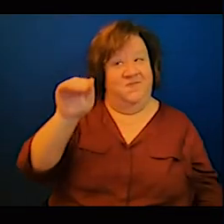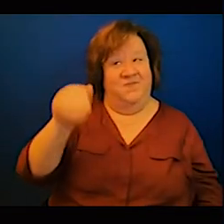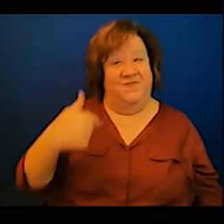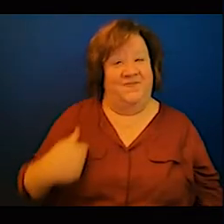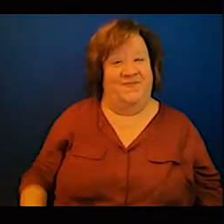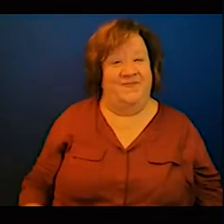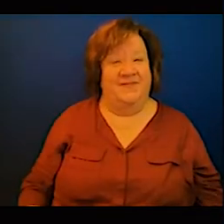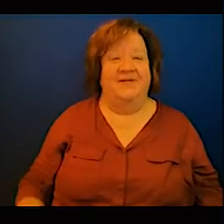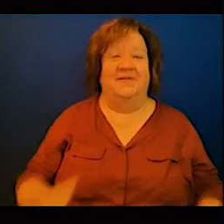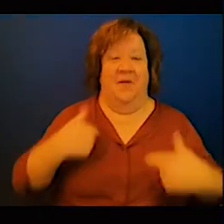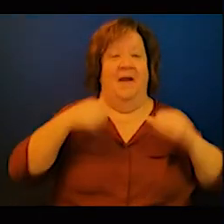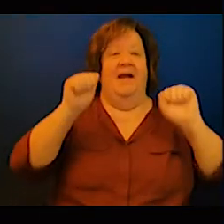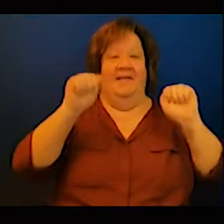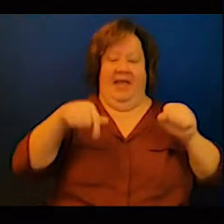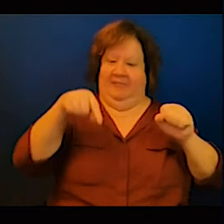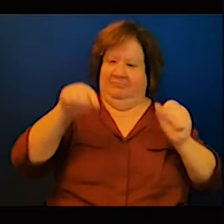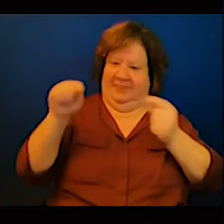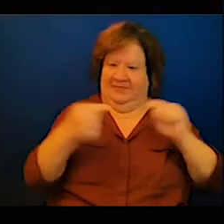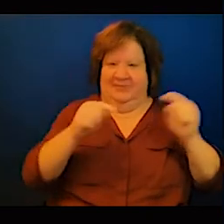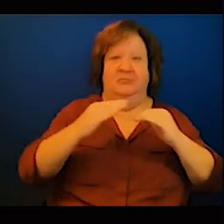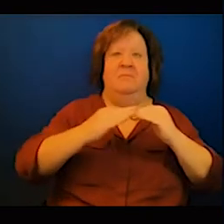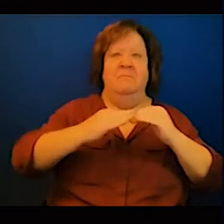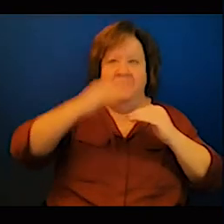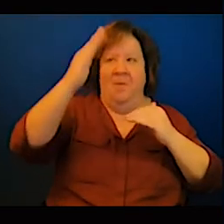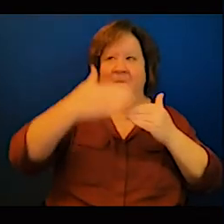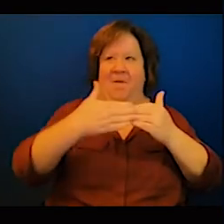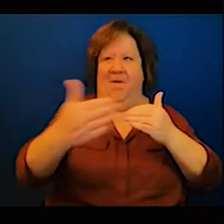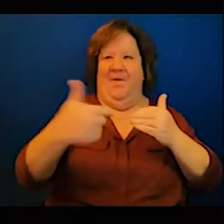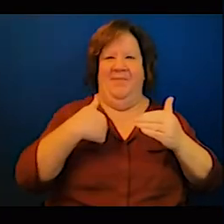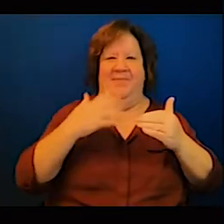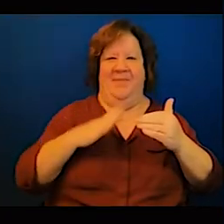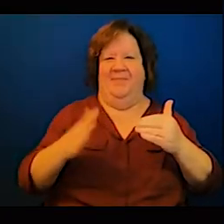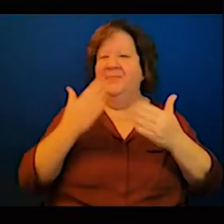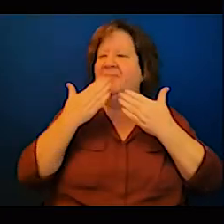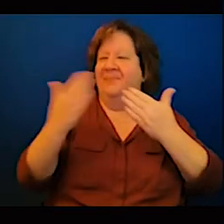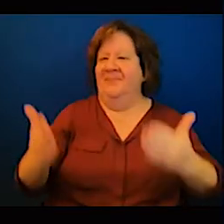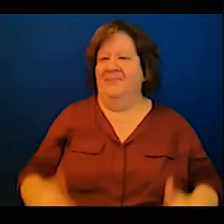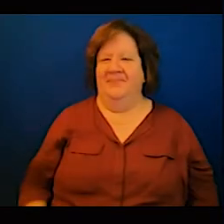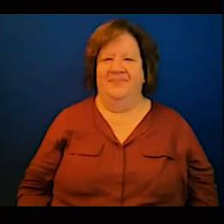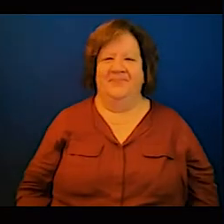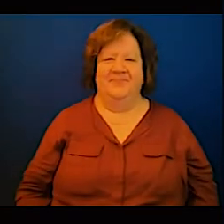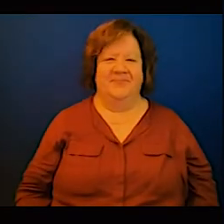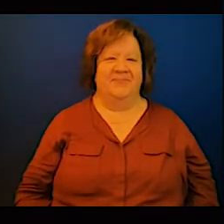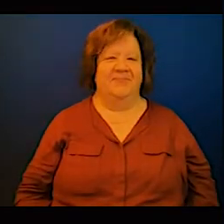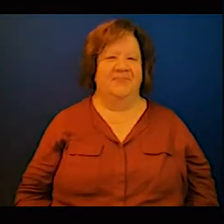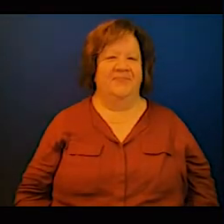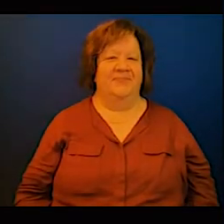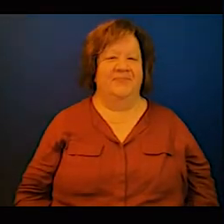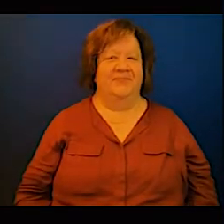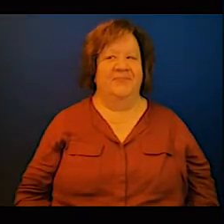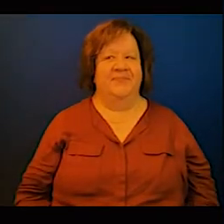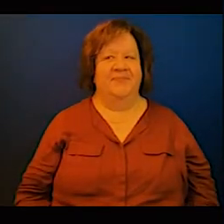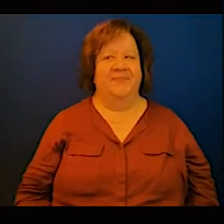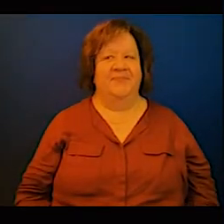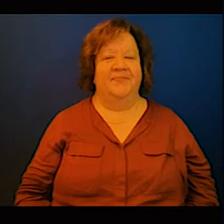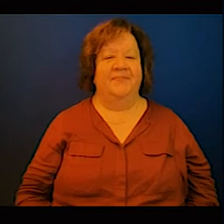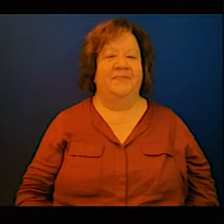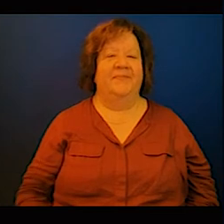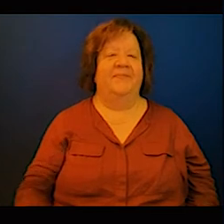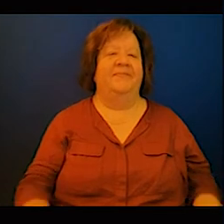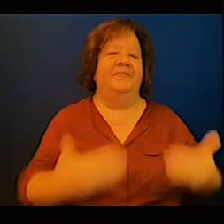you so much Albert if I can call on Musa Charlemagne any closing thoughts